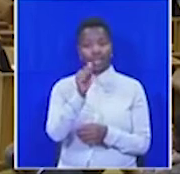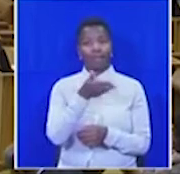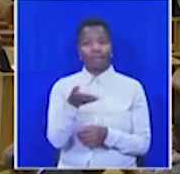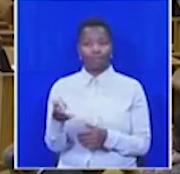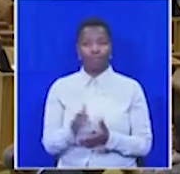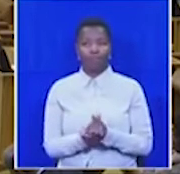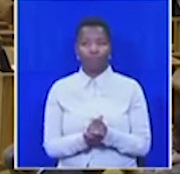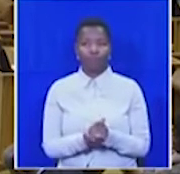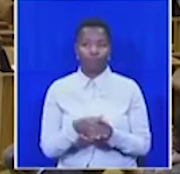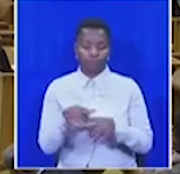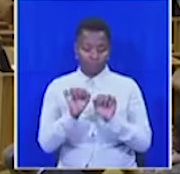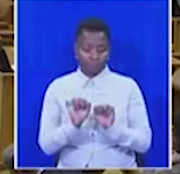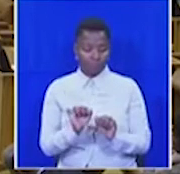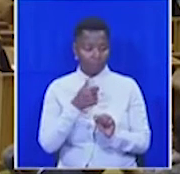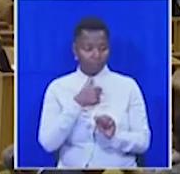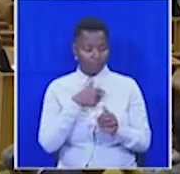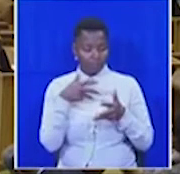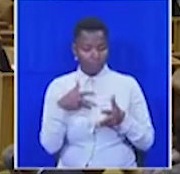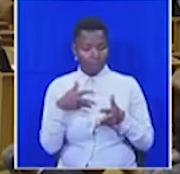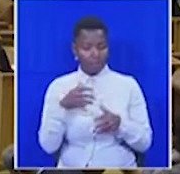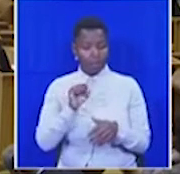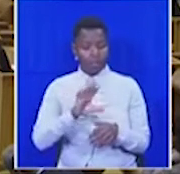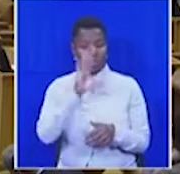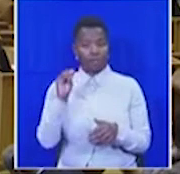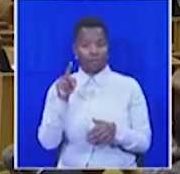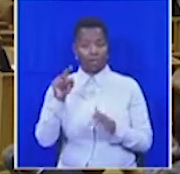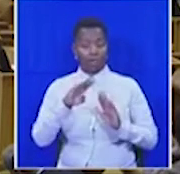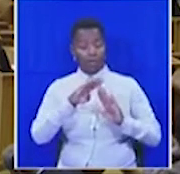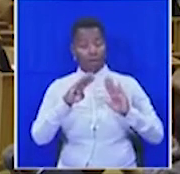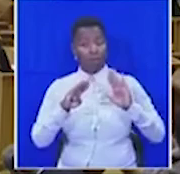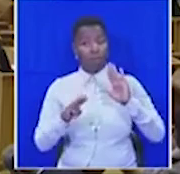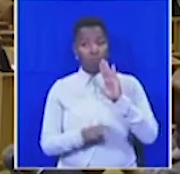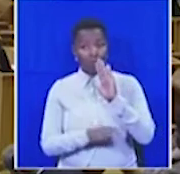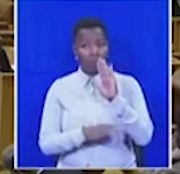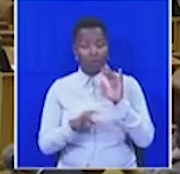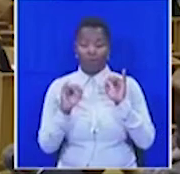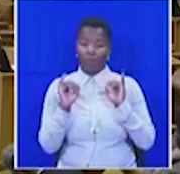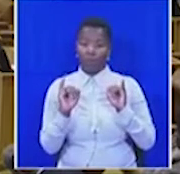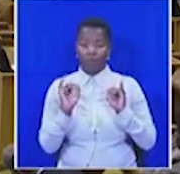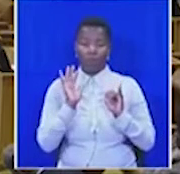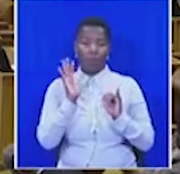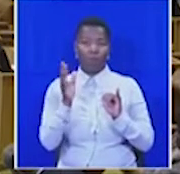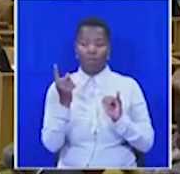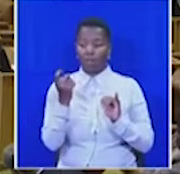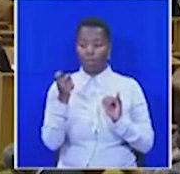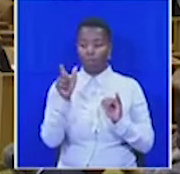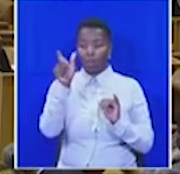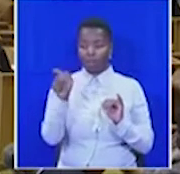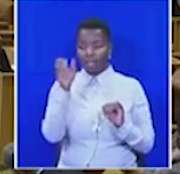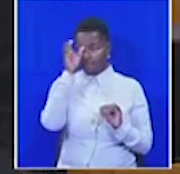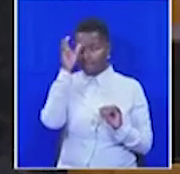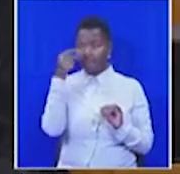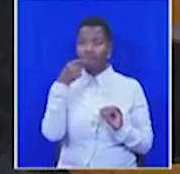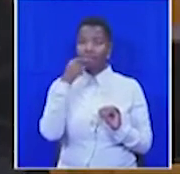Chairperson, a sovereign ratings downgrade would be a disaster for South Africa. One prominent economist believed that a ratings